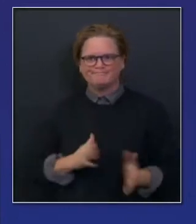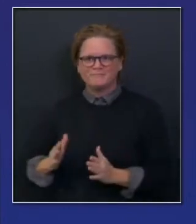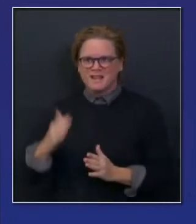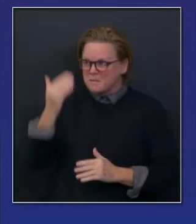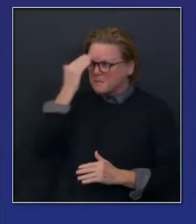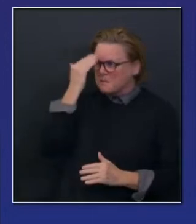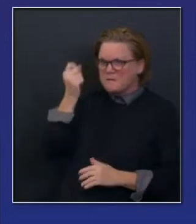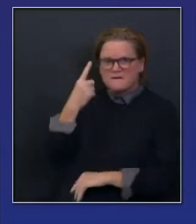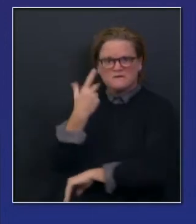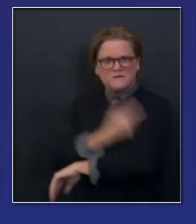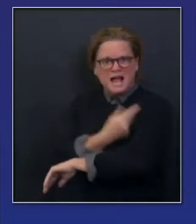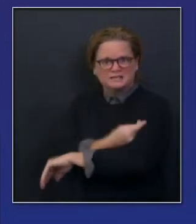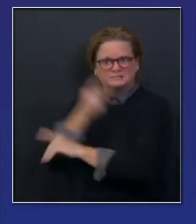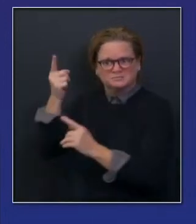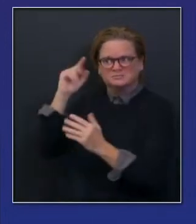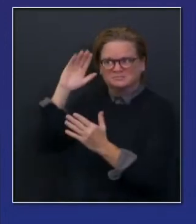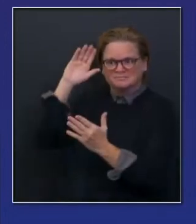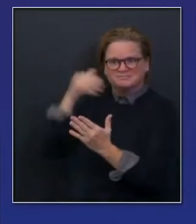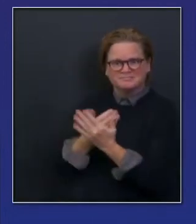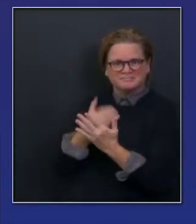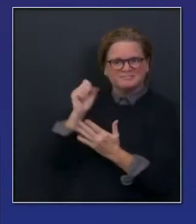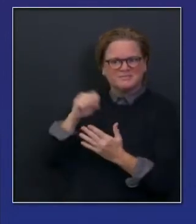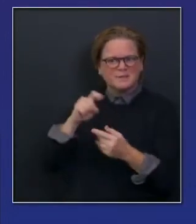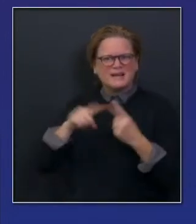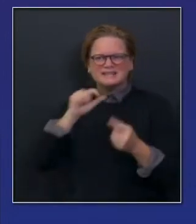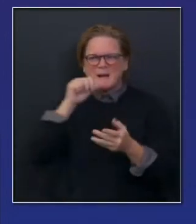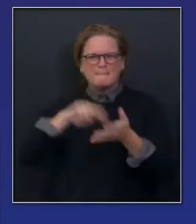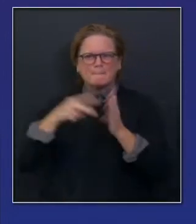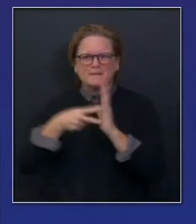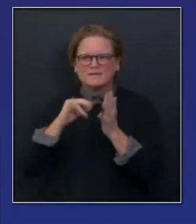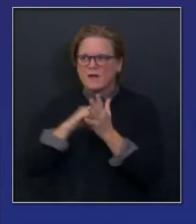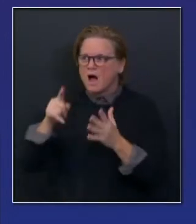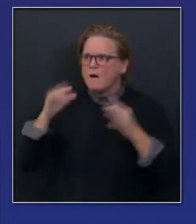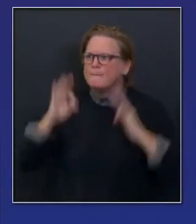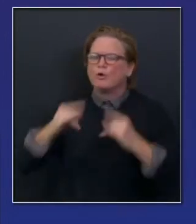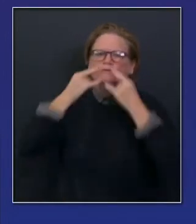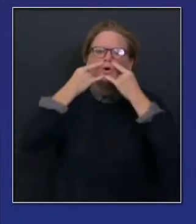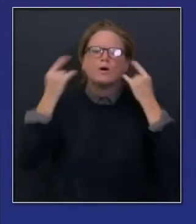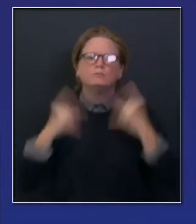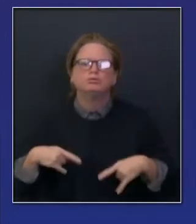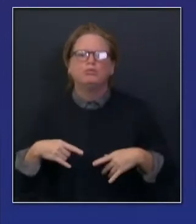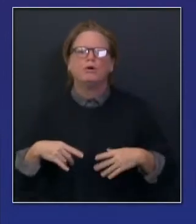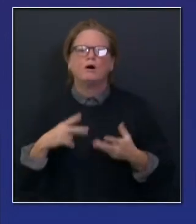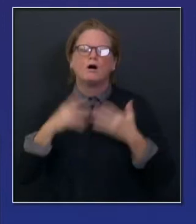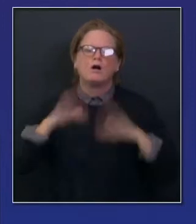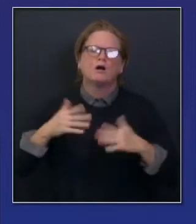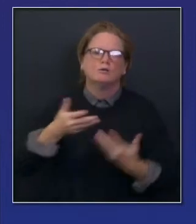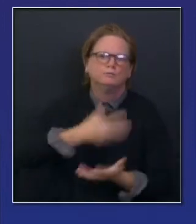face coverings and to minimize mixing to the extent possible because of what's occurred in the last 30 days in particular.